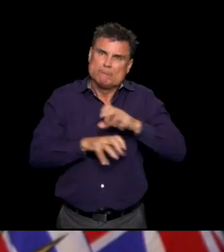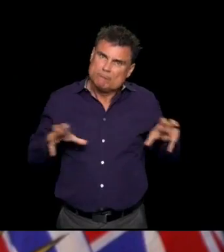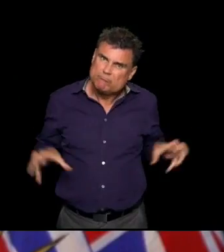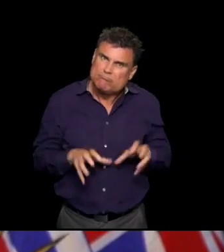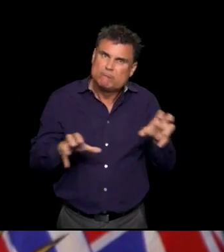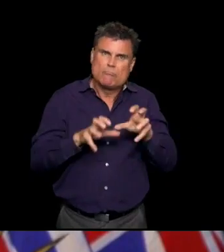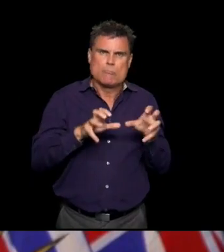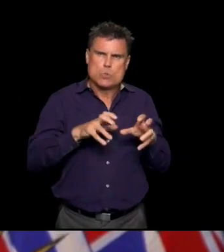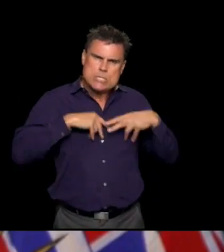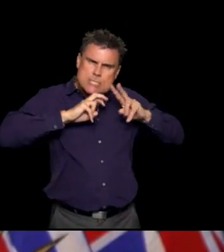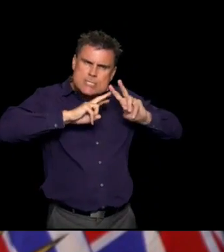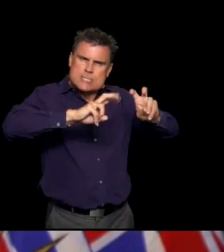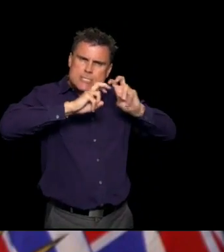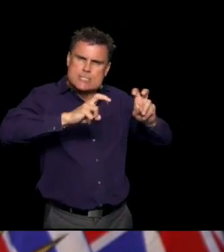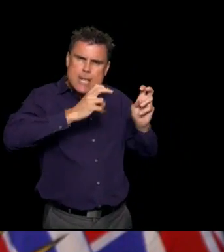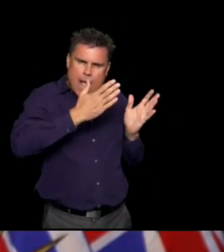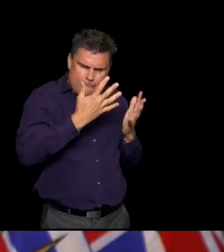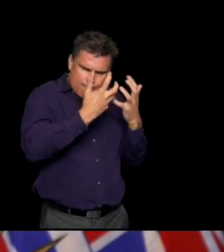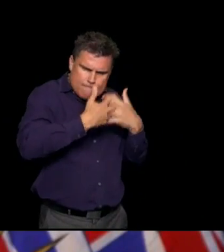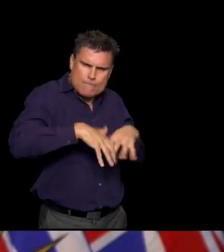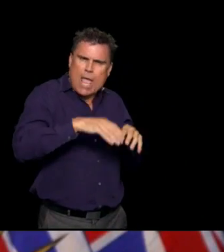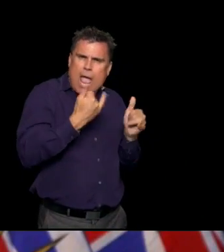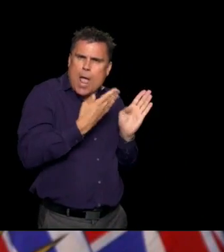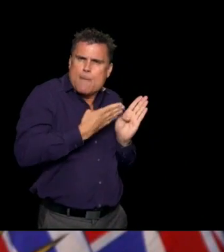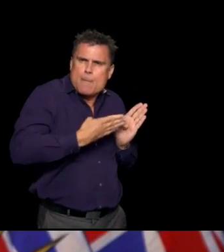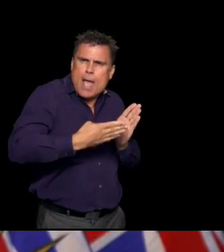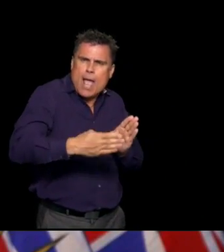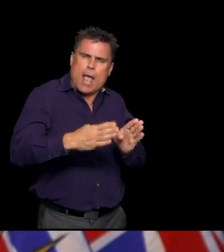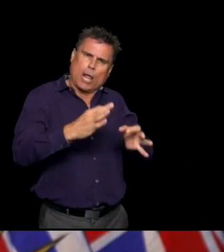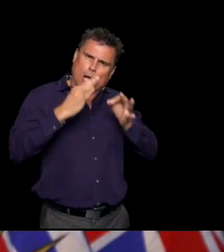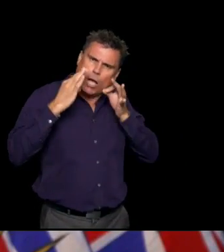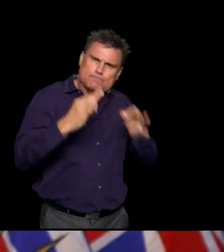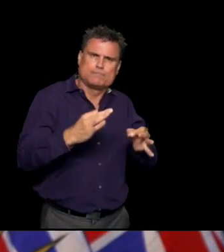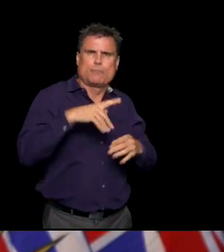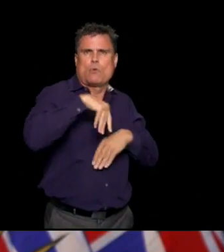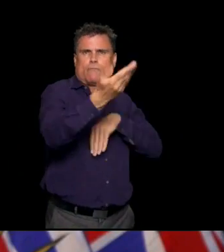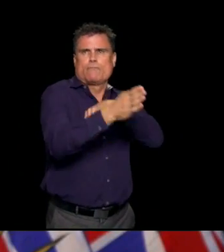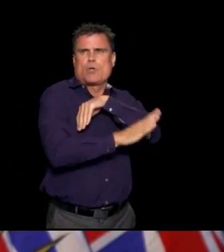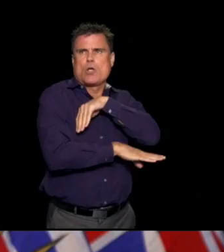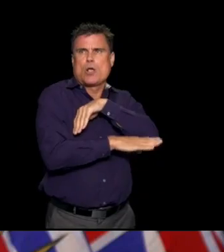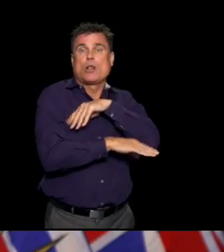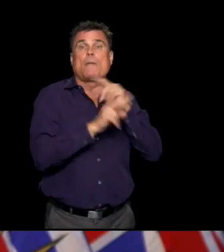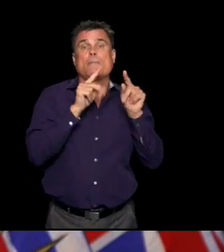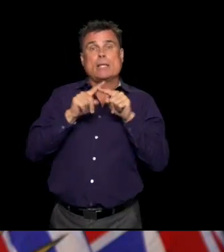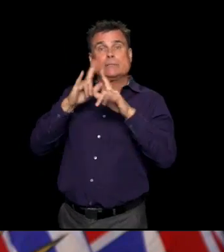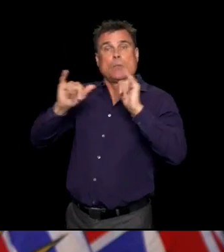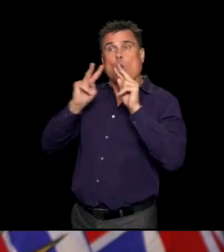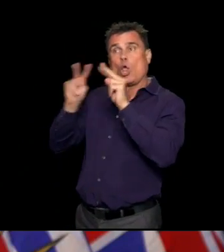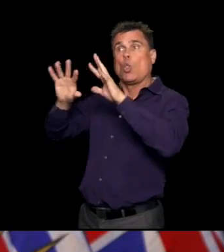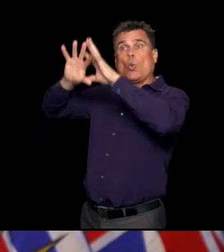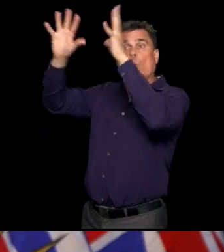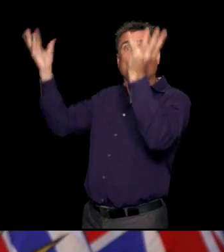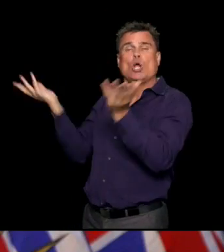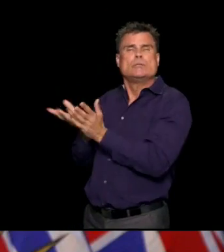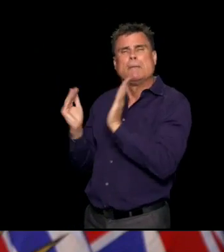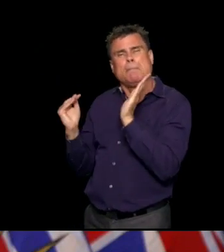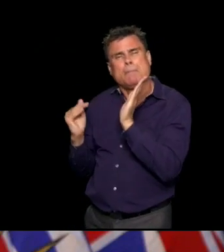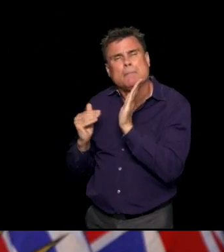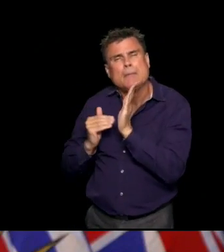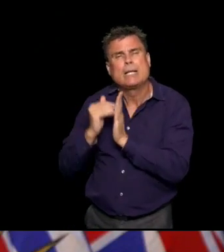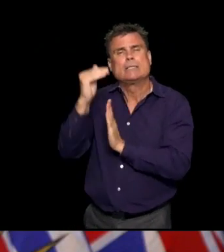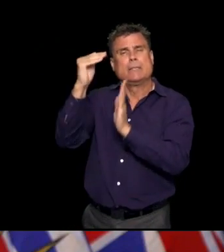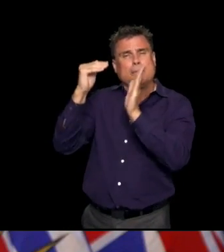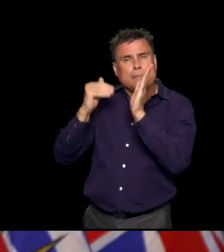up with the plans that will make it work. And if we look around the world, there's millions of children who are going back to school.